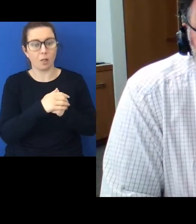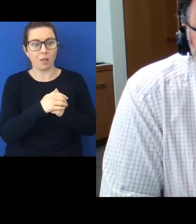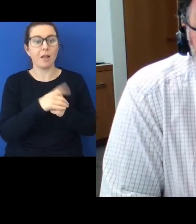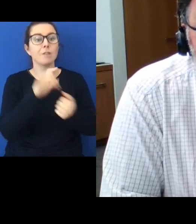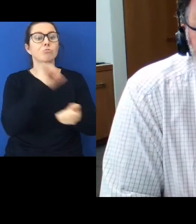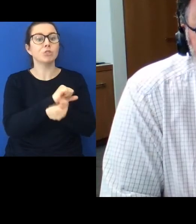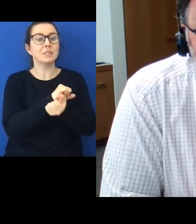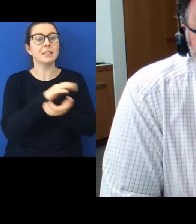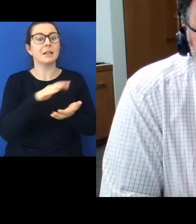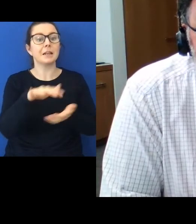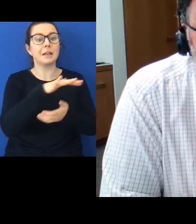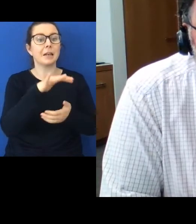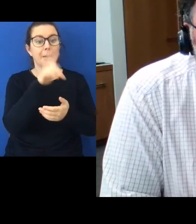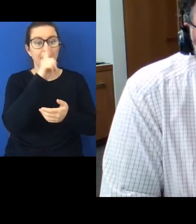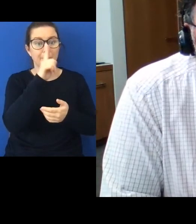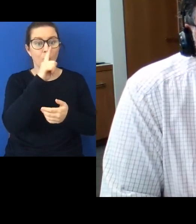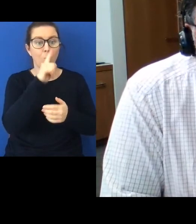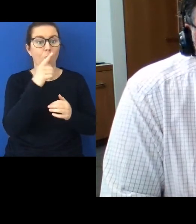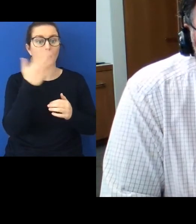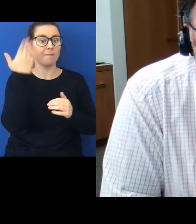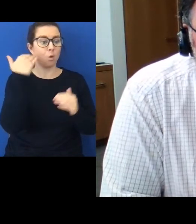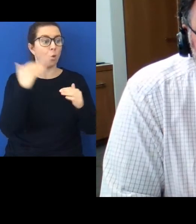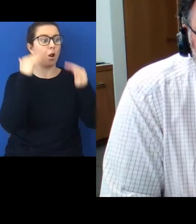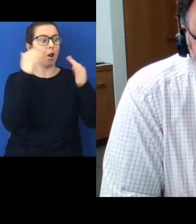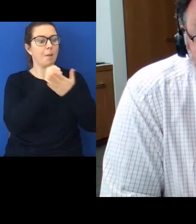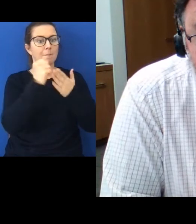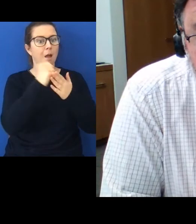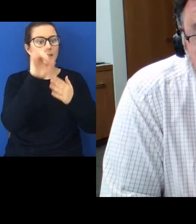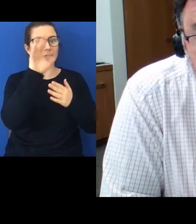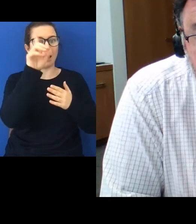fallen from a record high of 10,500.